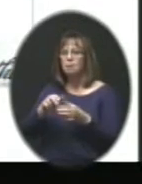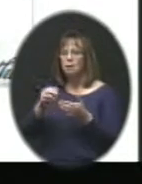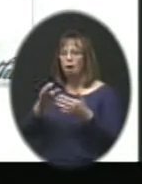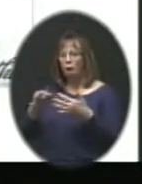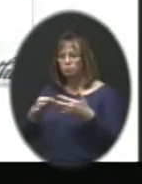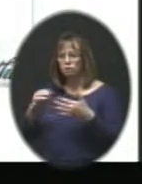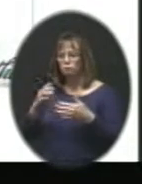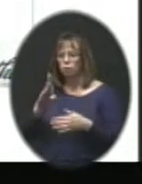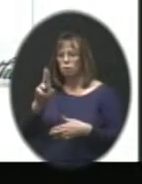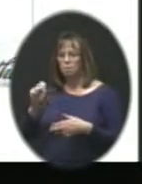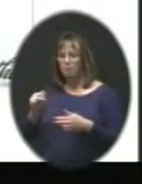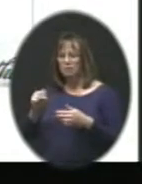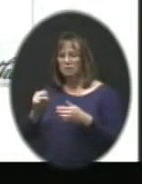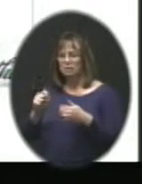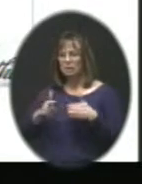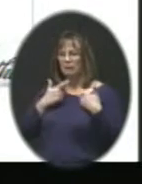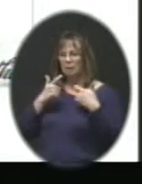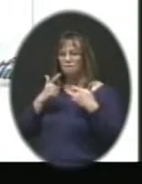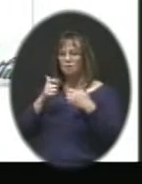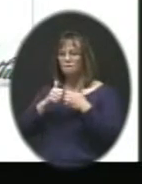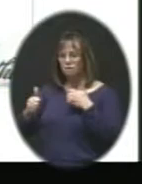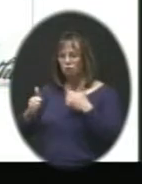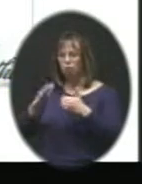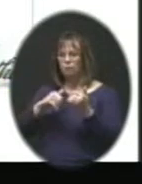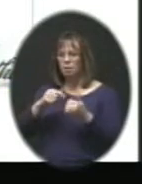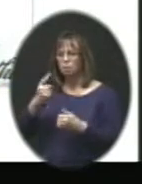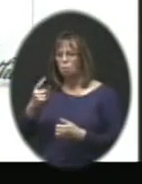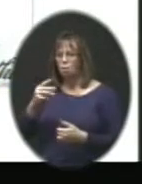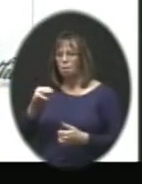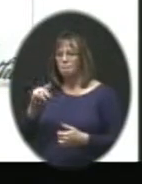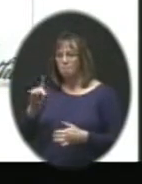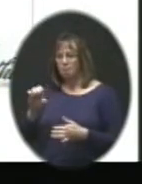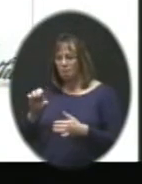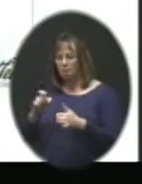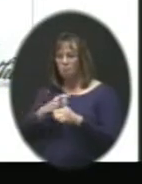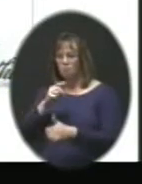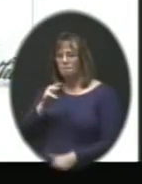live further than the mile away from Millbrook.